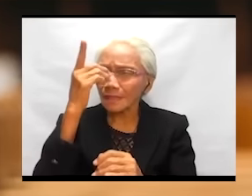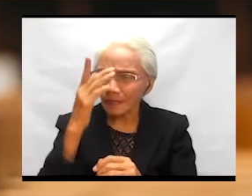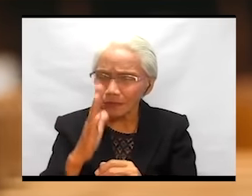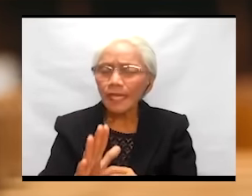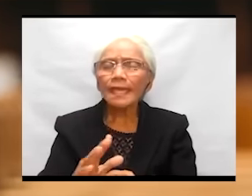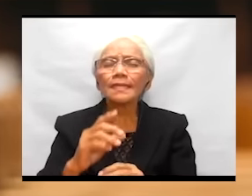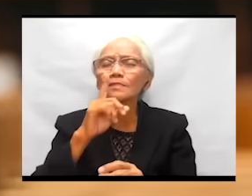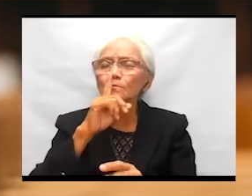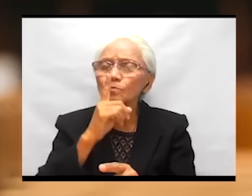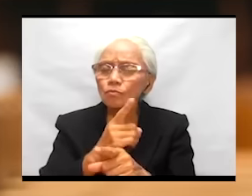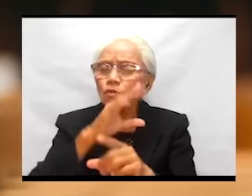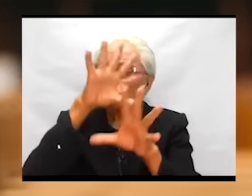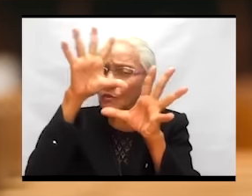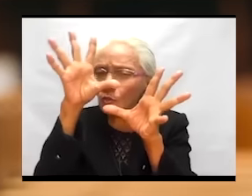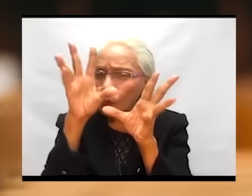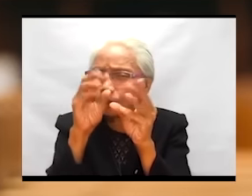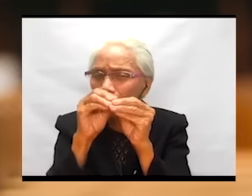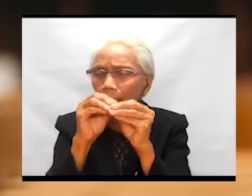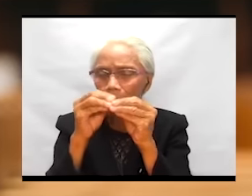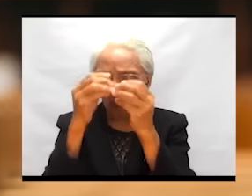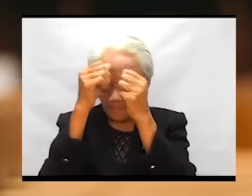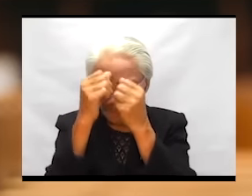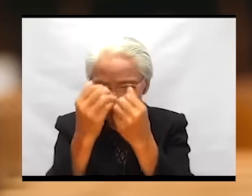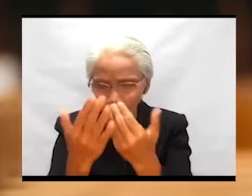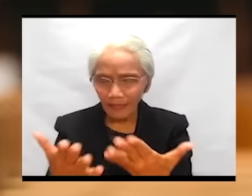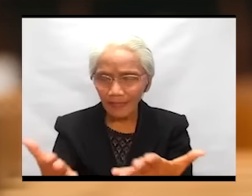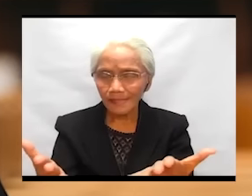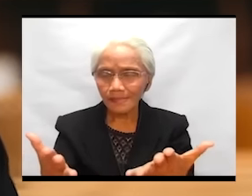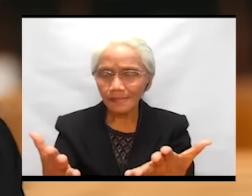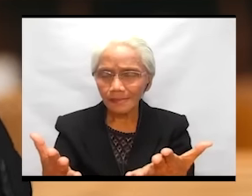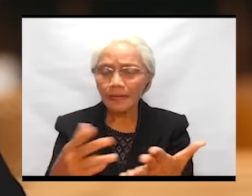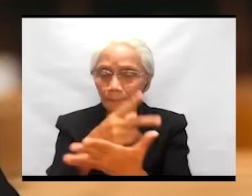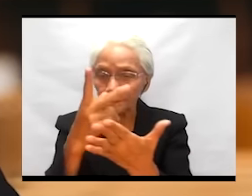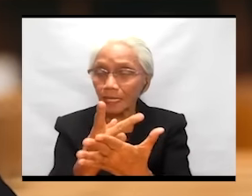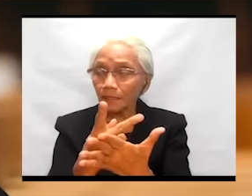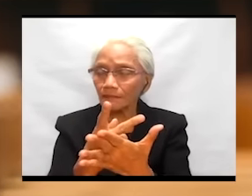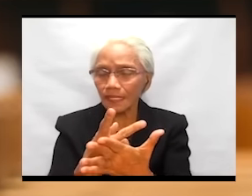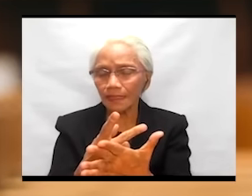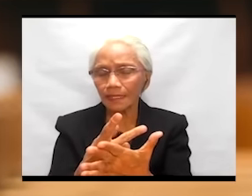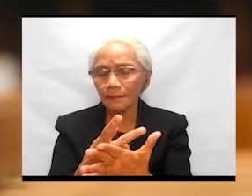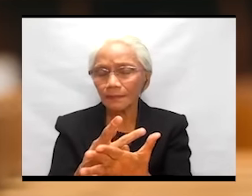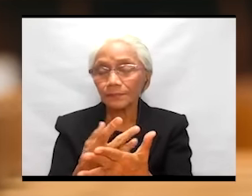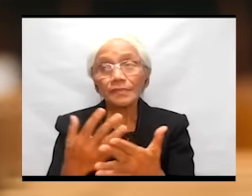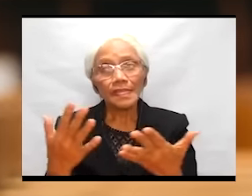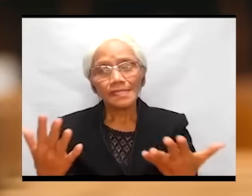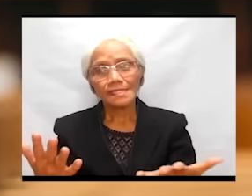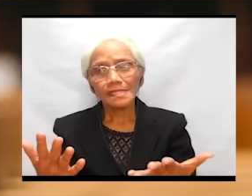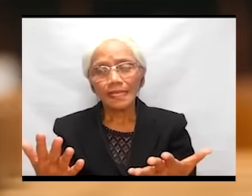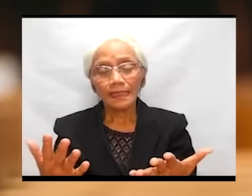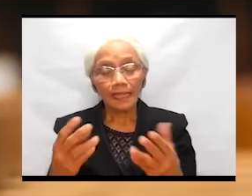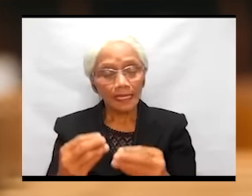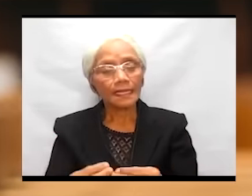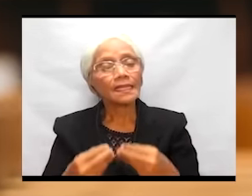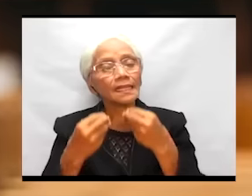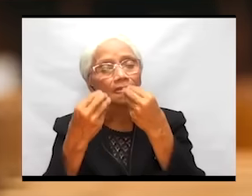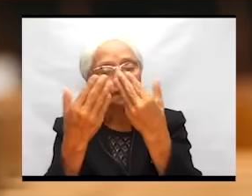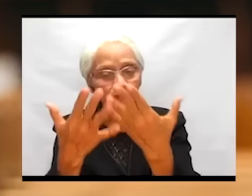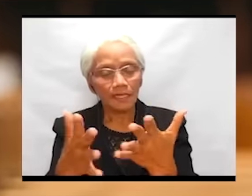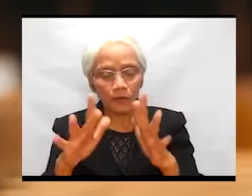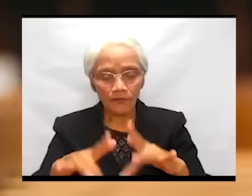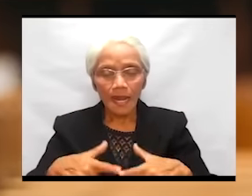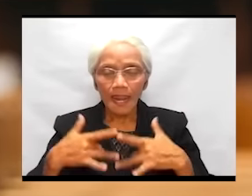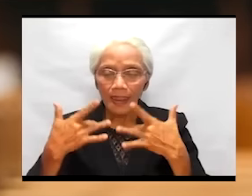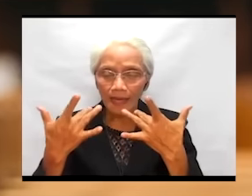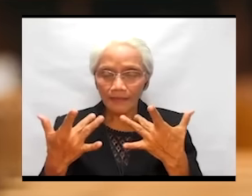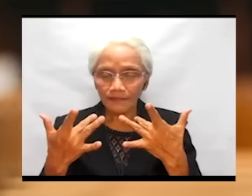It's total obedience. And part of the total obedience to the Father is the giving